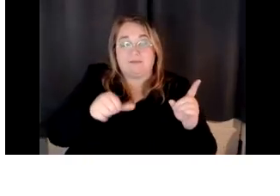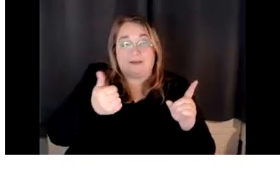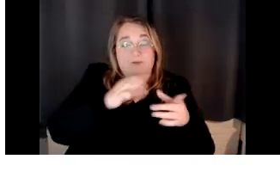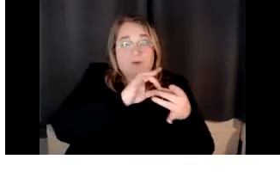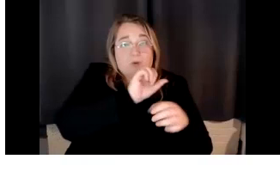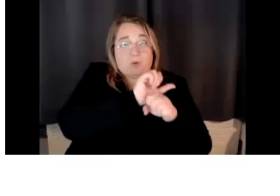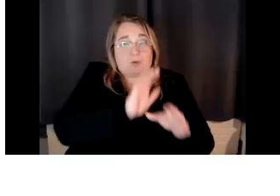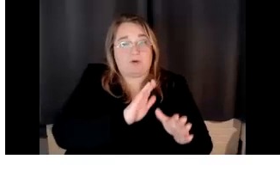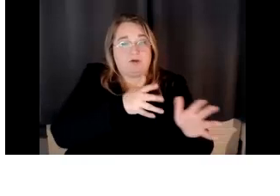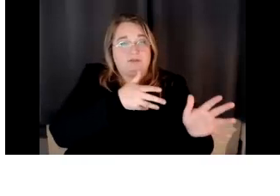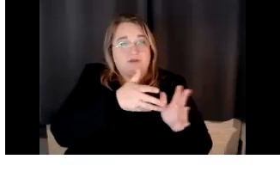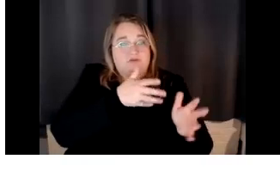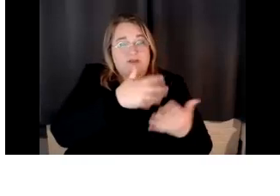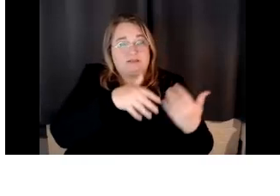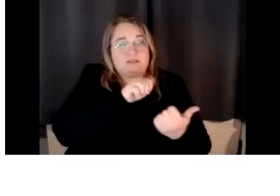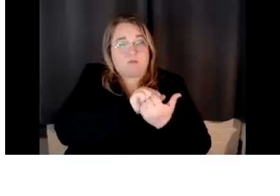um,